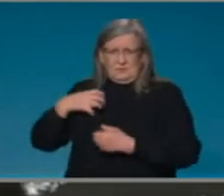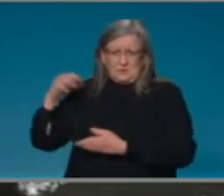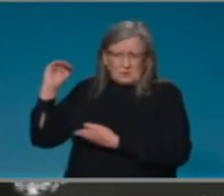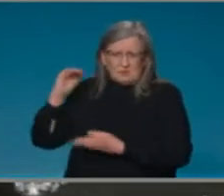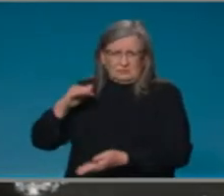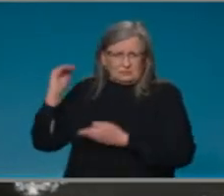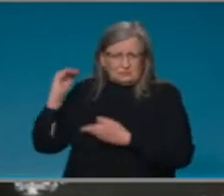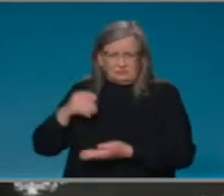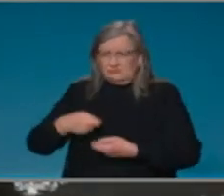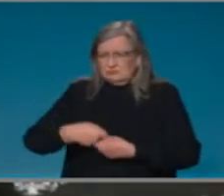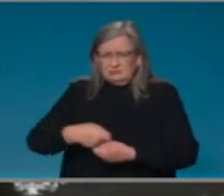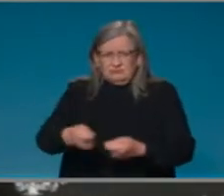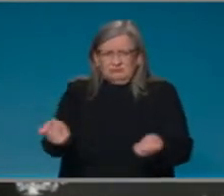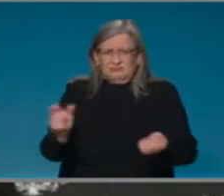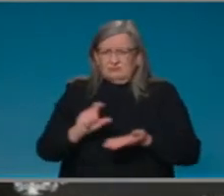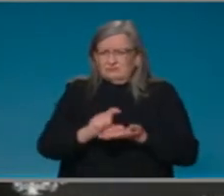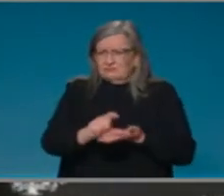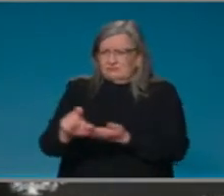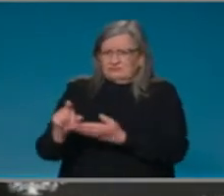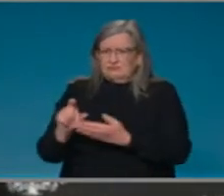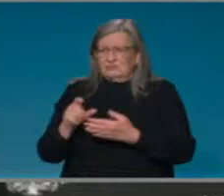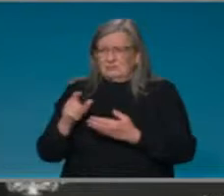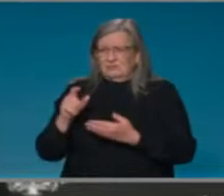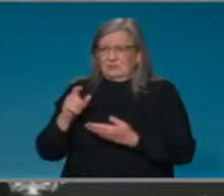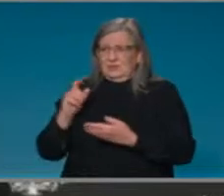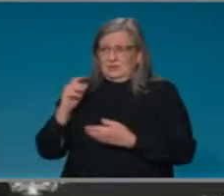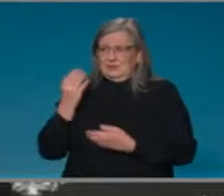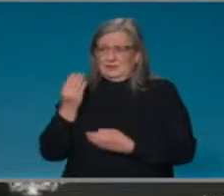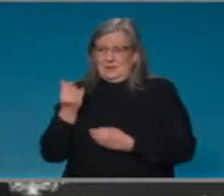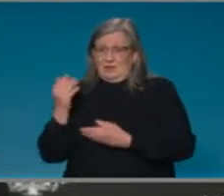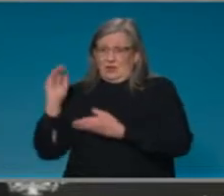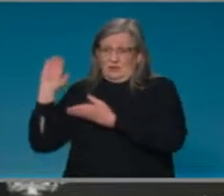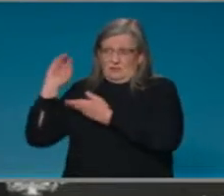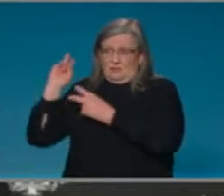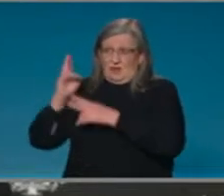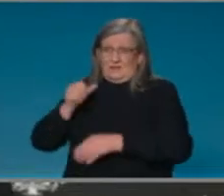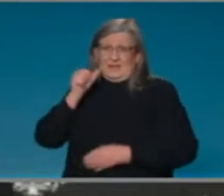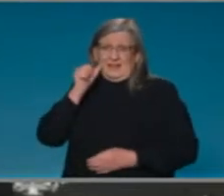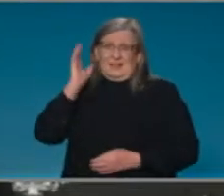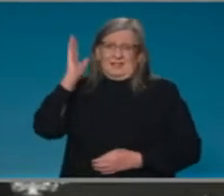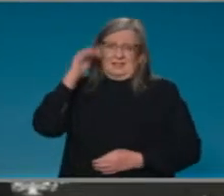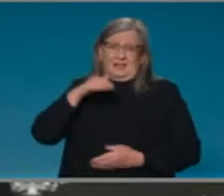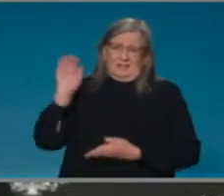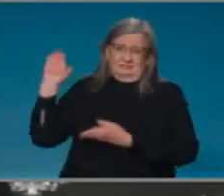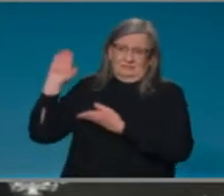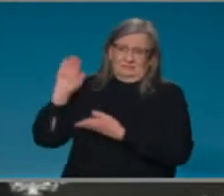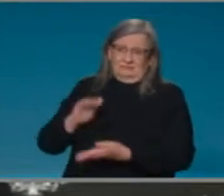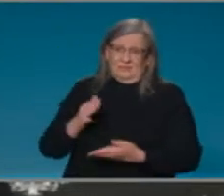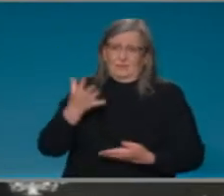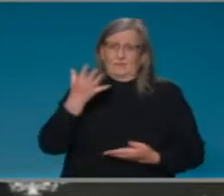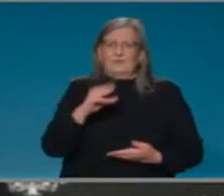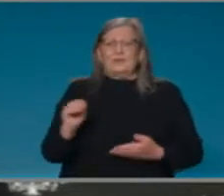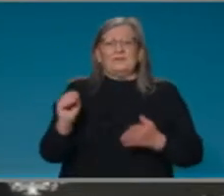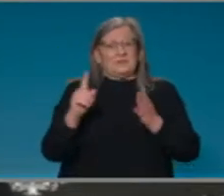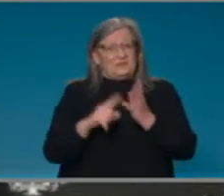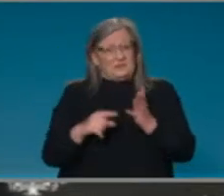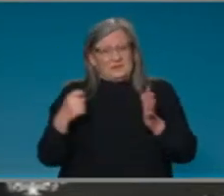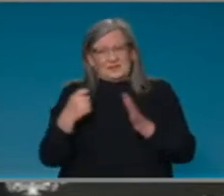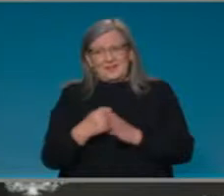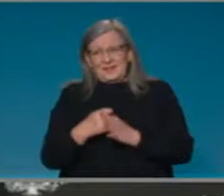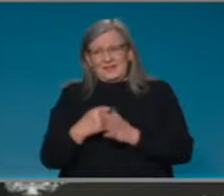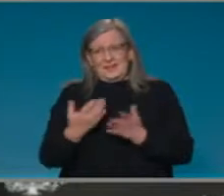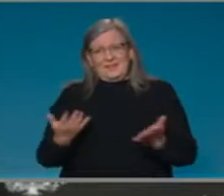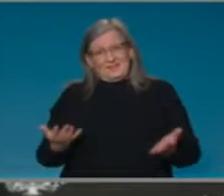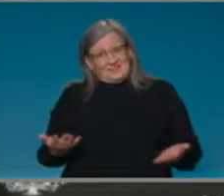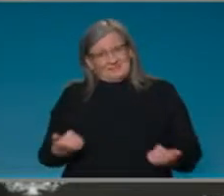shipment has arrived overnight from the UK. All of these are coming together and they're being distributed. And